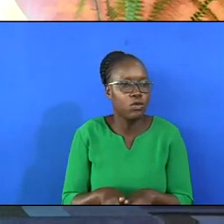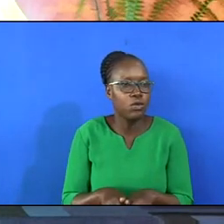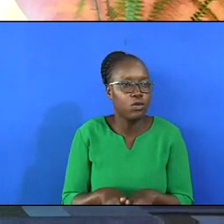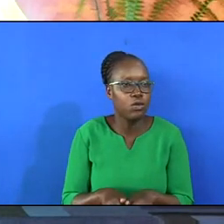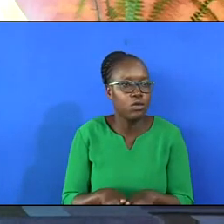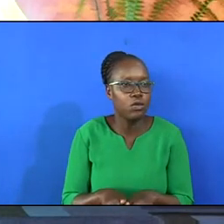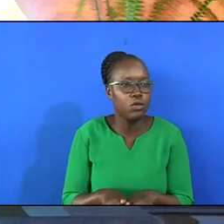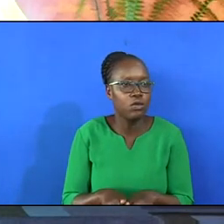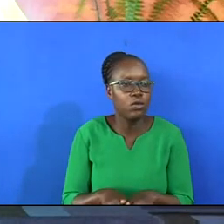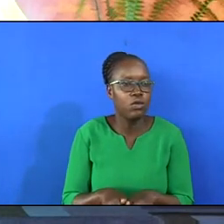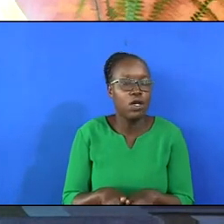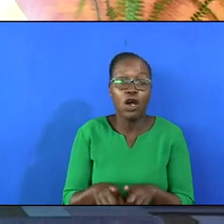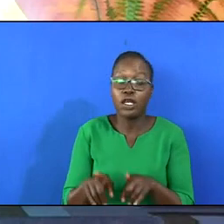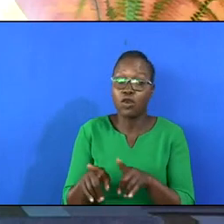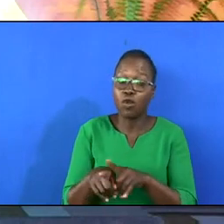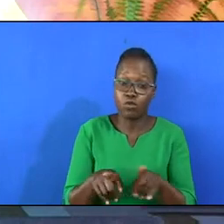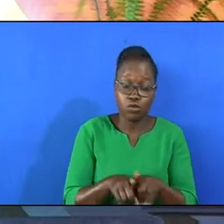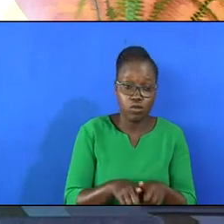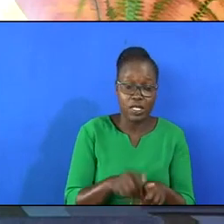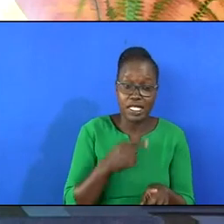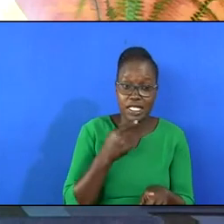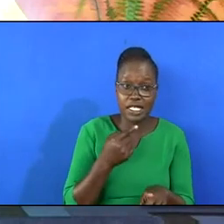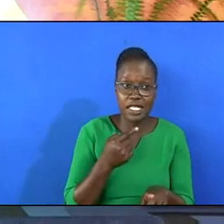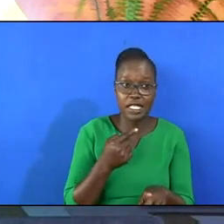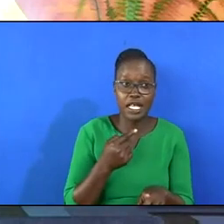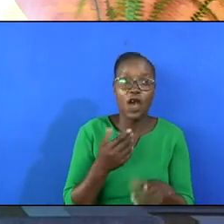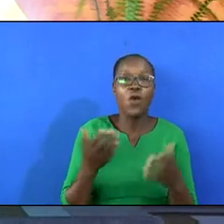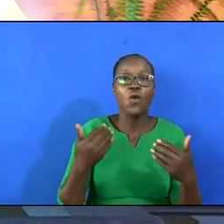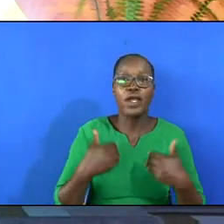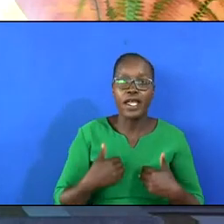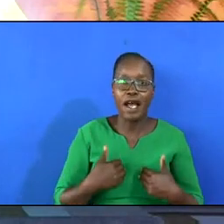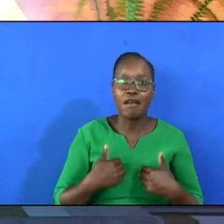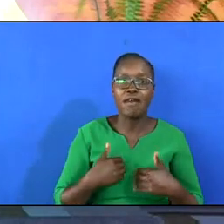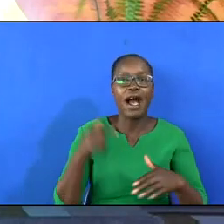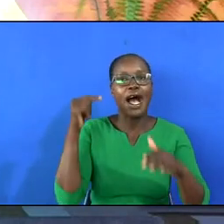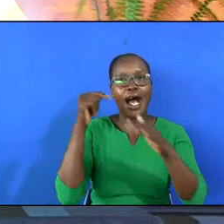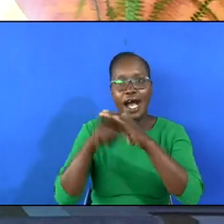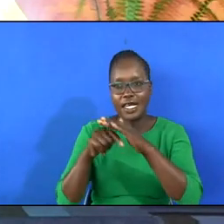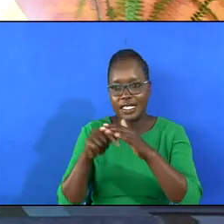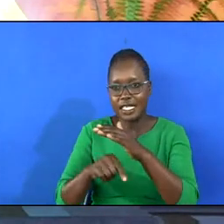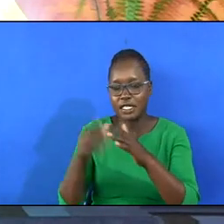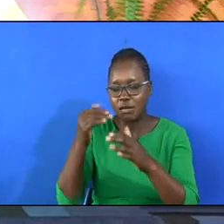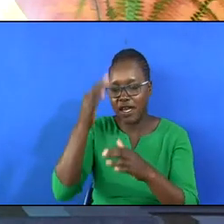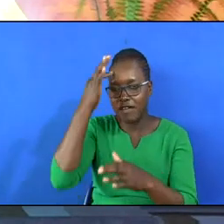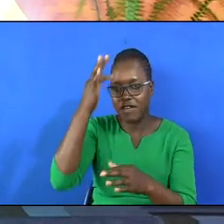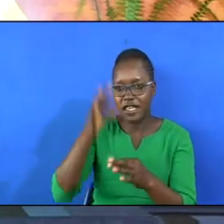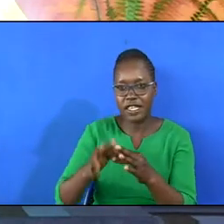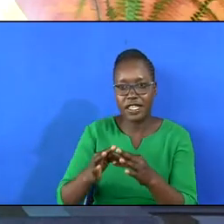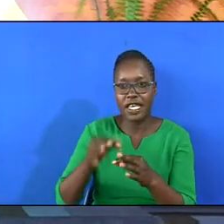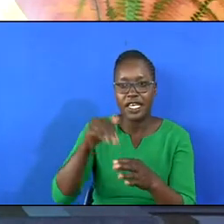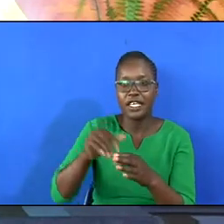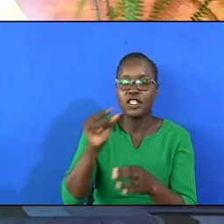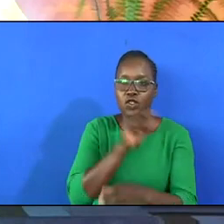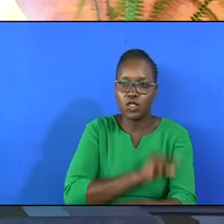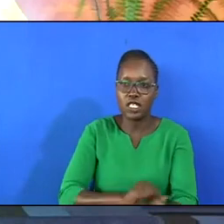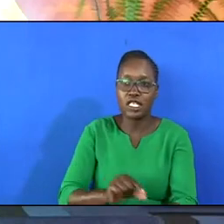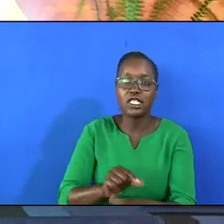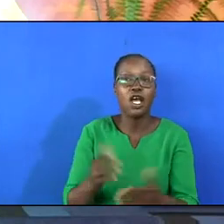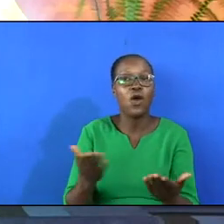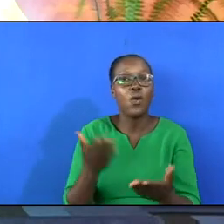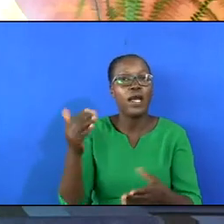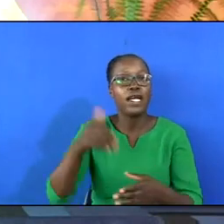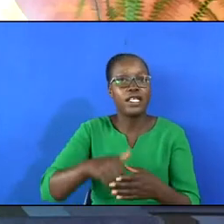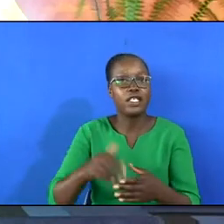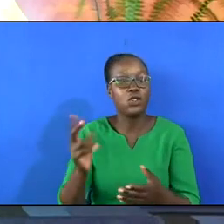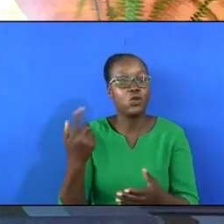So which means an additional thing. We have access by faith into this grace